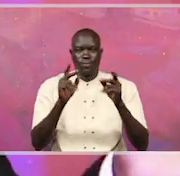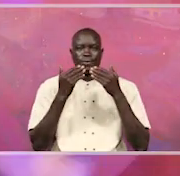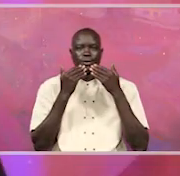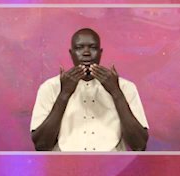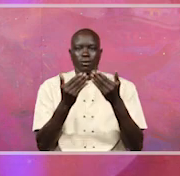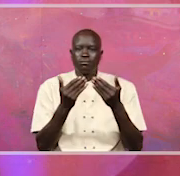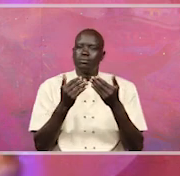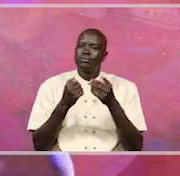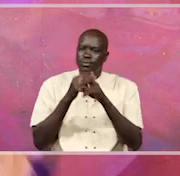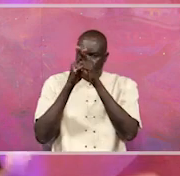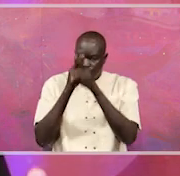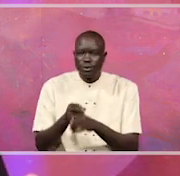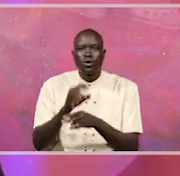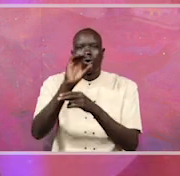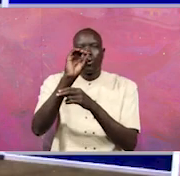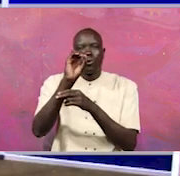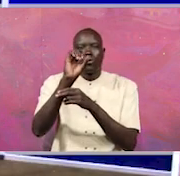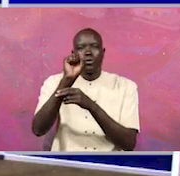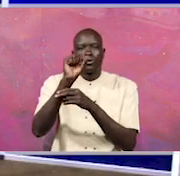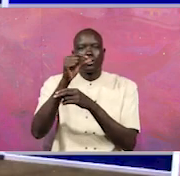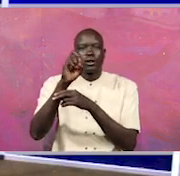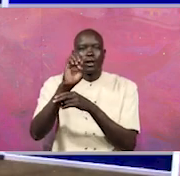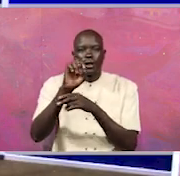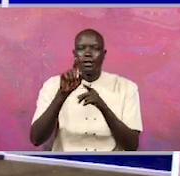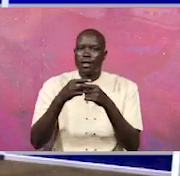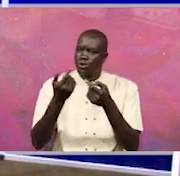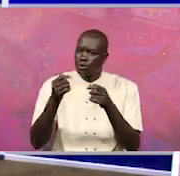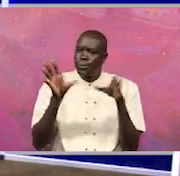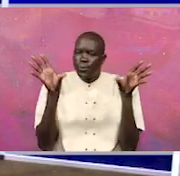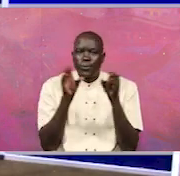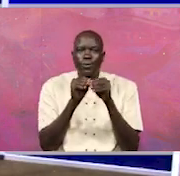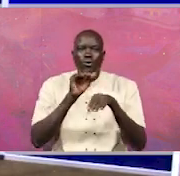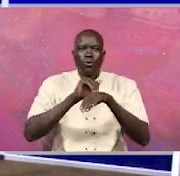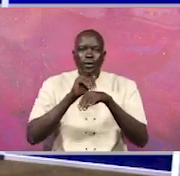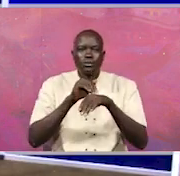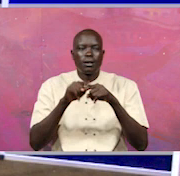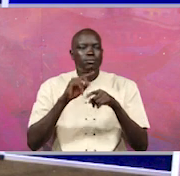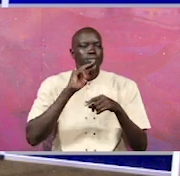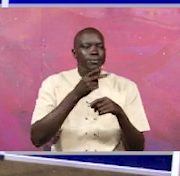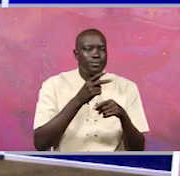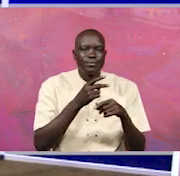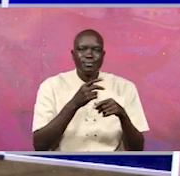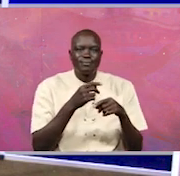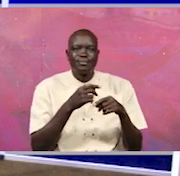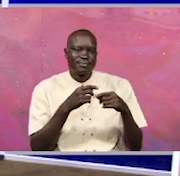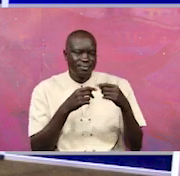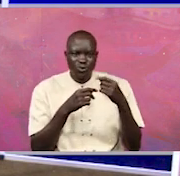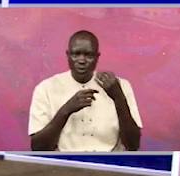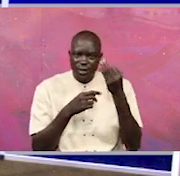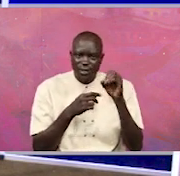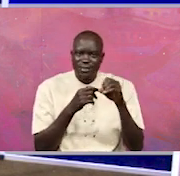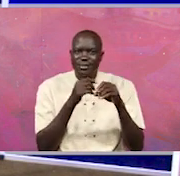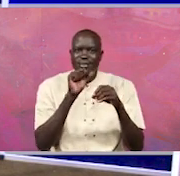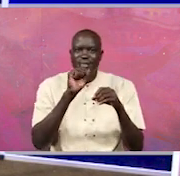Honorable Osege, with your concluding remarks, use 30 seconds to respond to that lady and 30 seconds to give your concluding